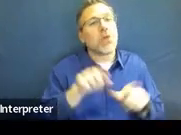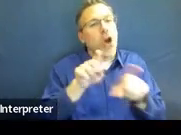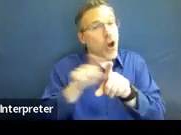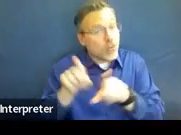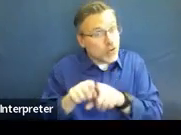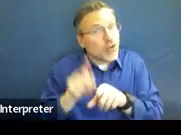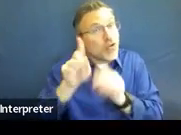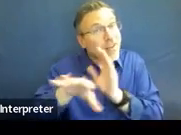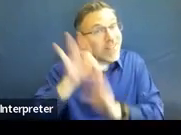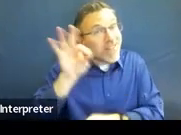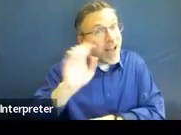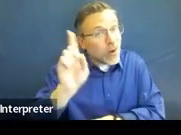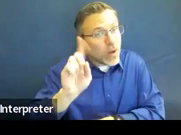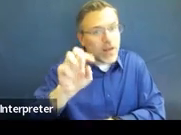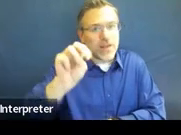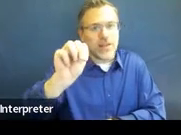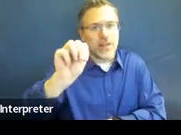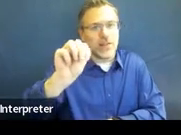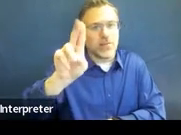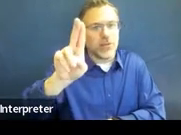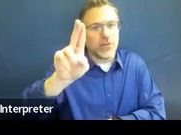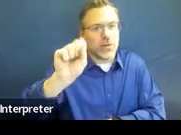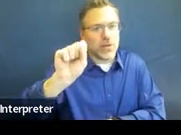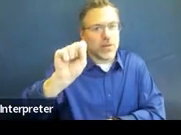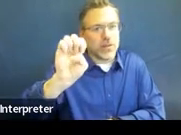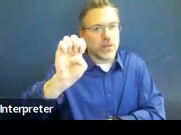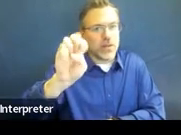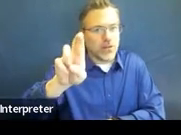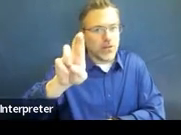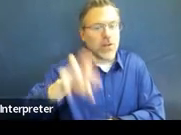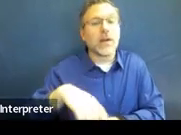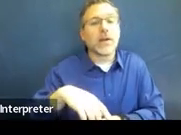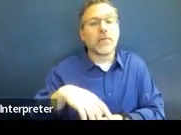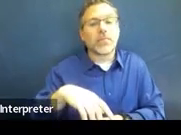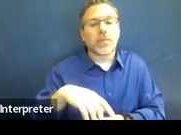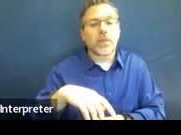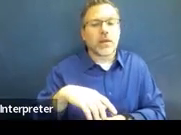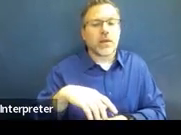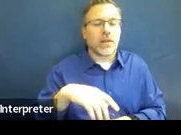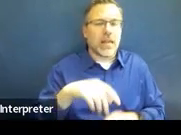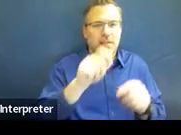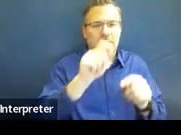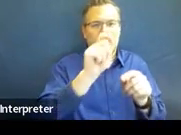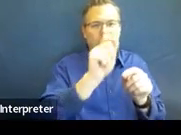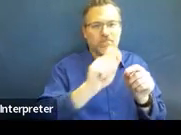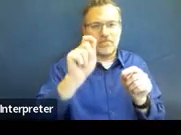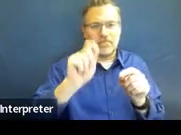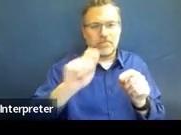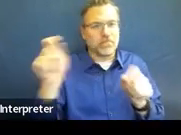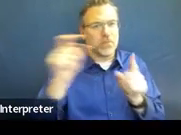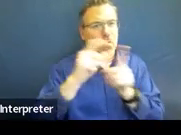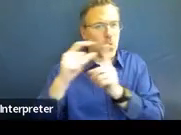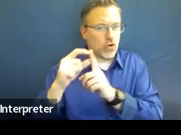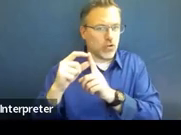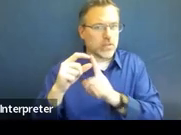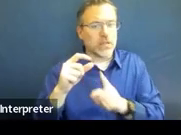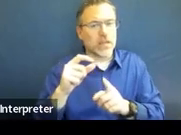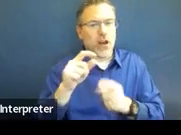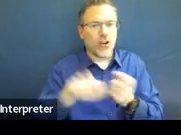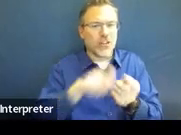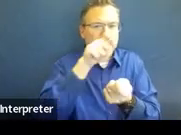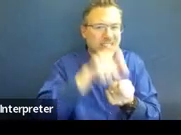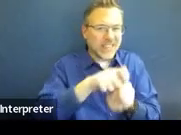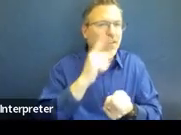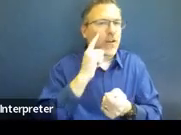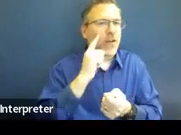Unified Special Ed Regulations, and the italicized words are the parts that are specific to MUSER that go